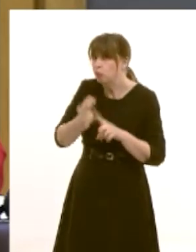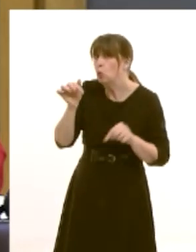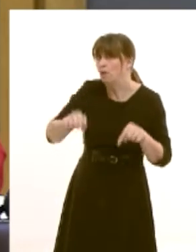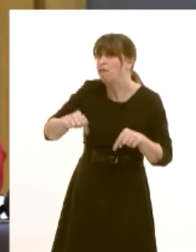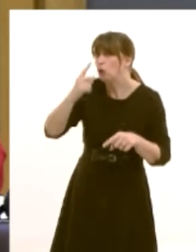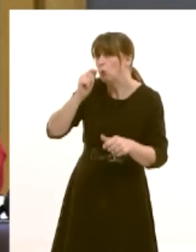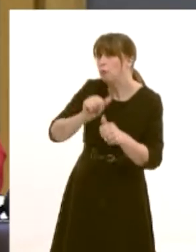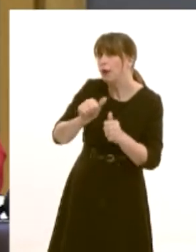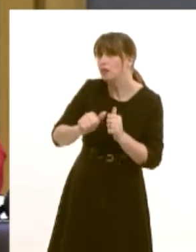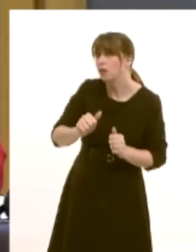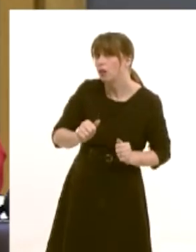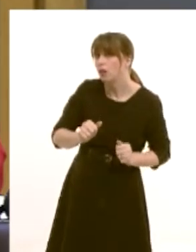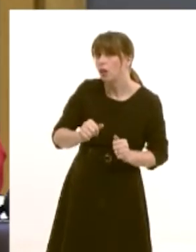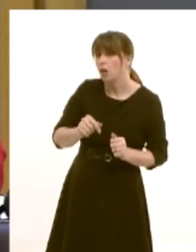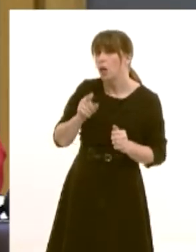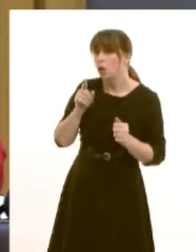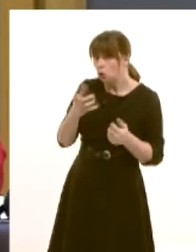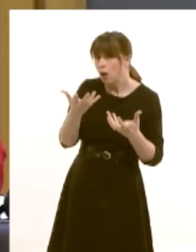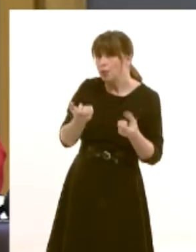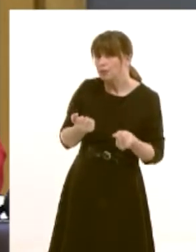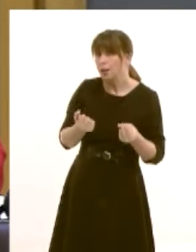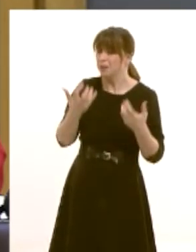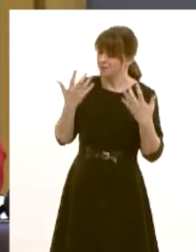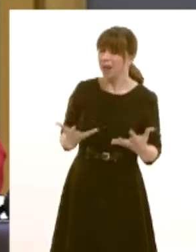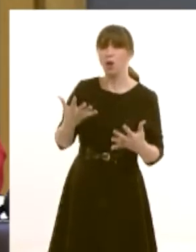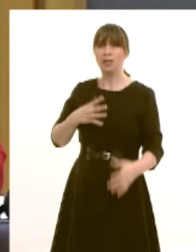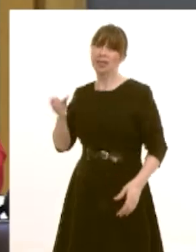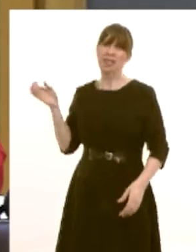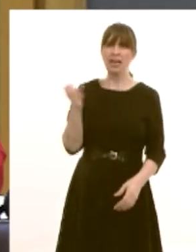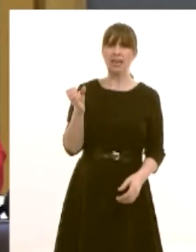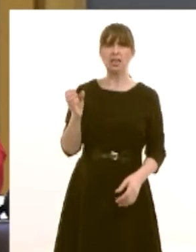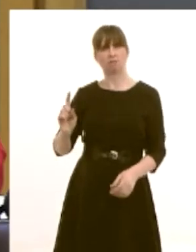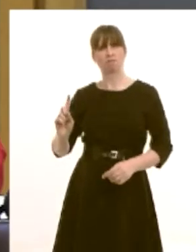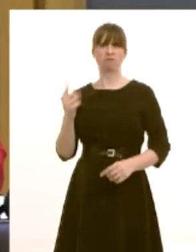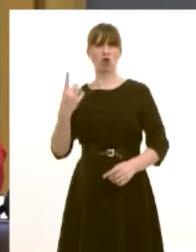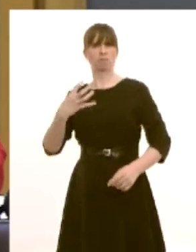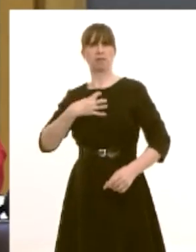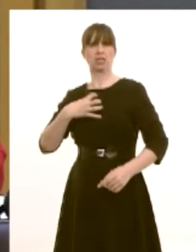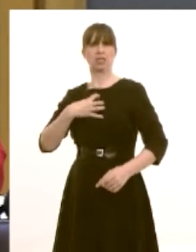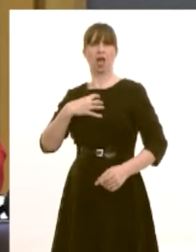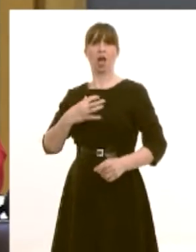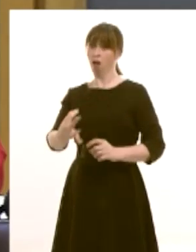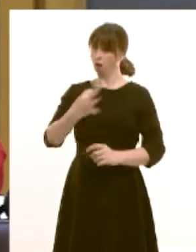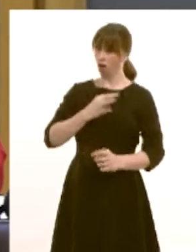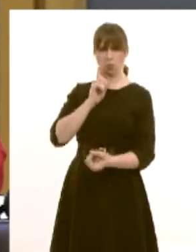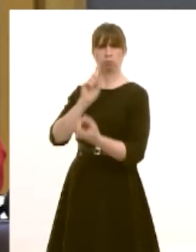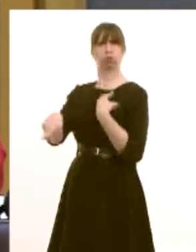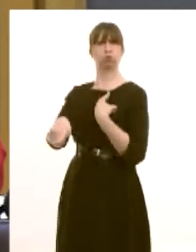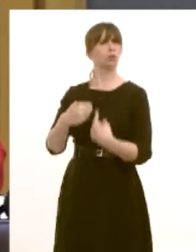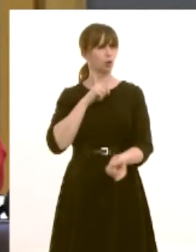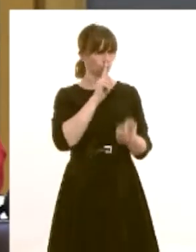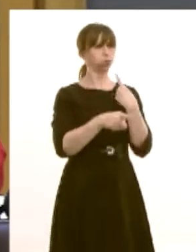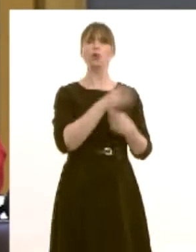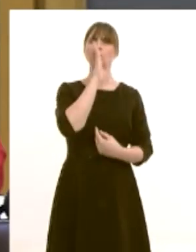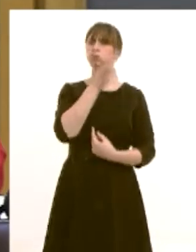that now is the time for wales to have a first minister who will answer questions who will